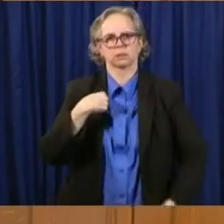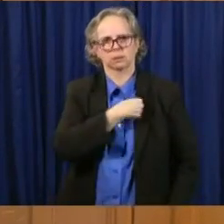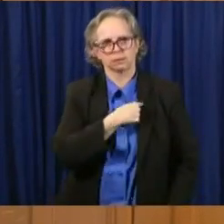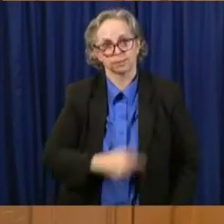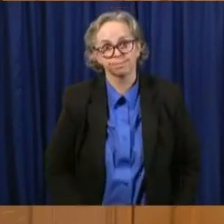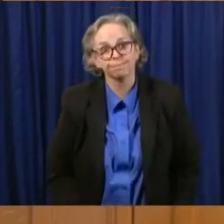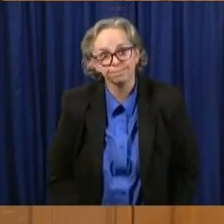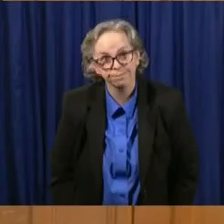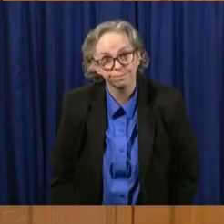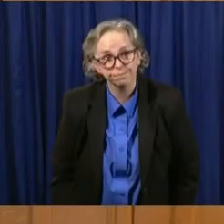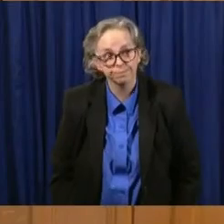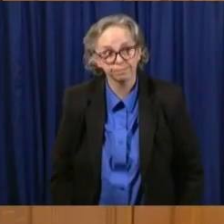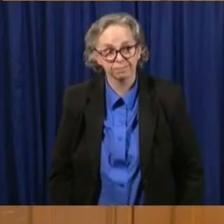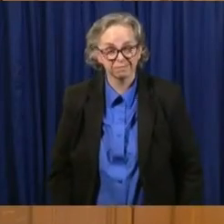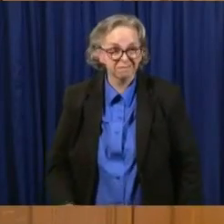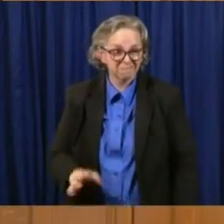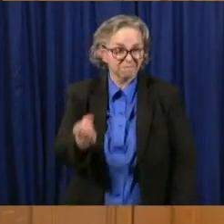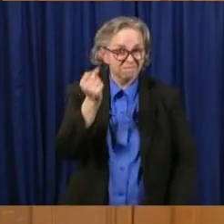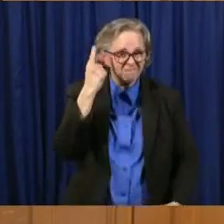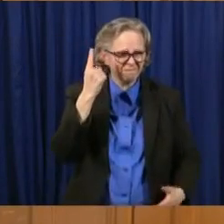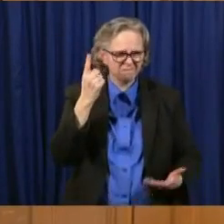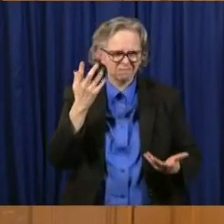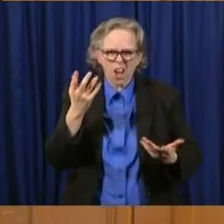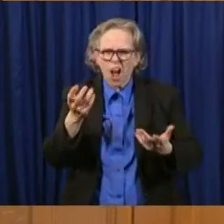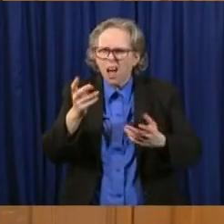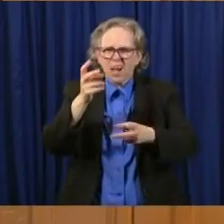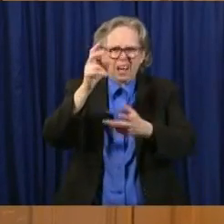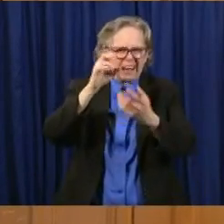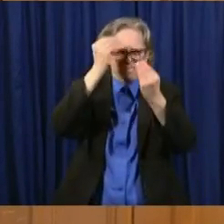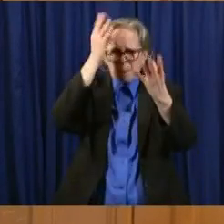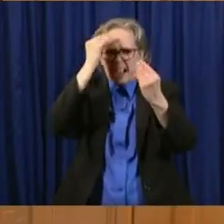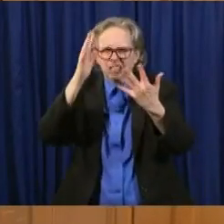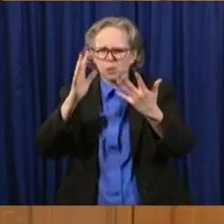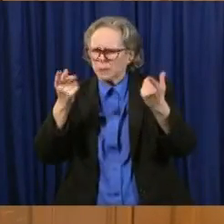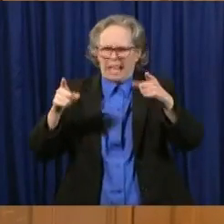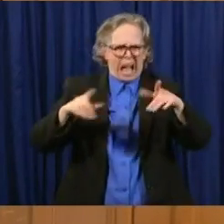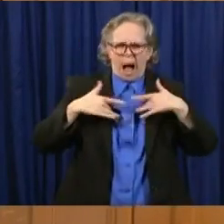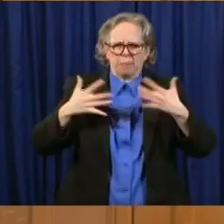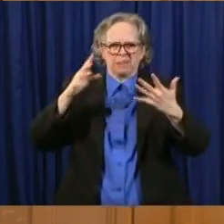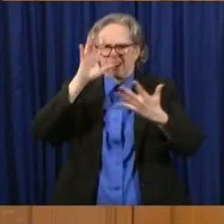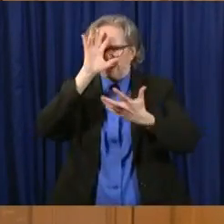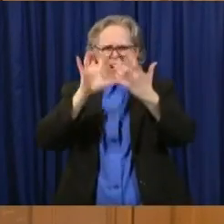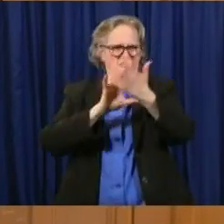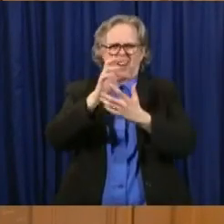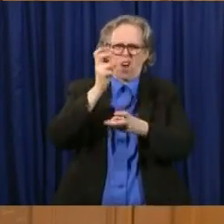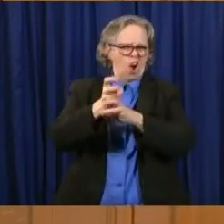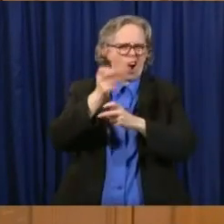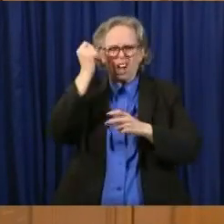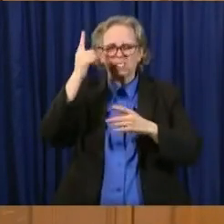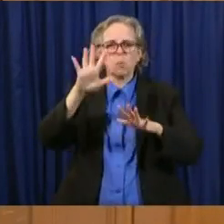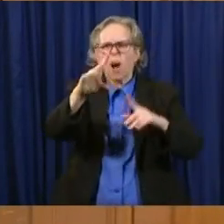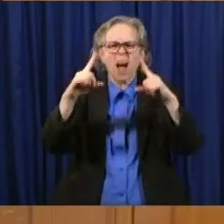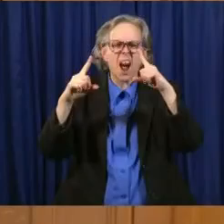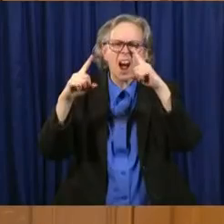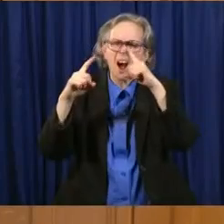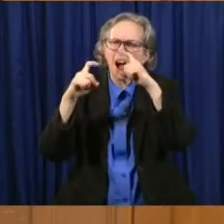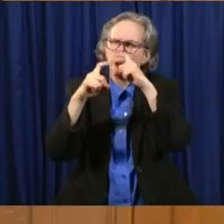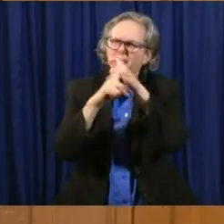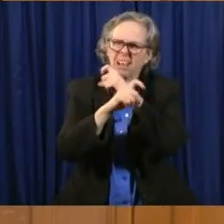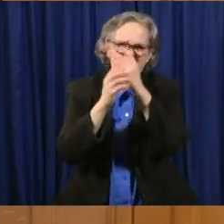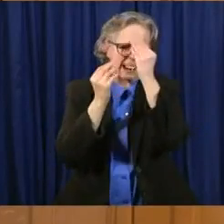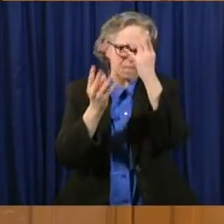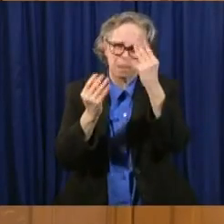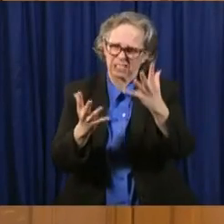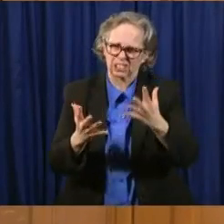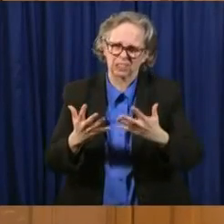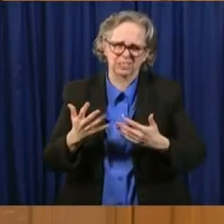to understand all of what is happening to us. But these are complicated things we're sharing. So let me start first with data.